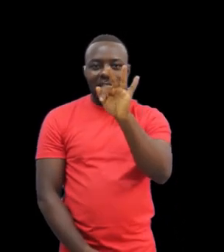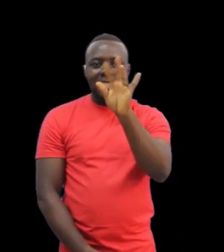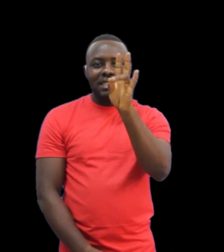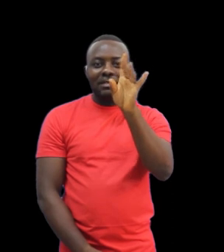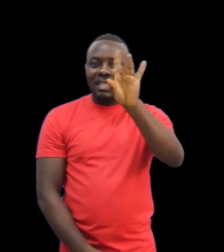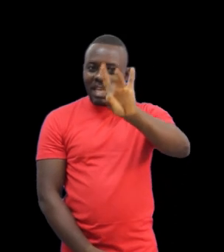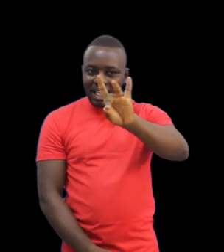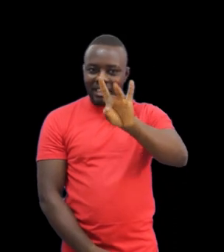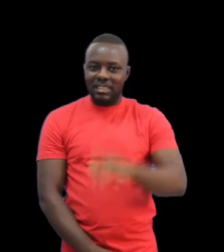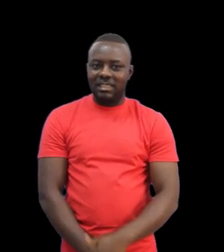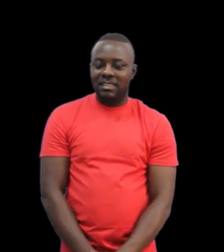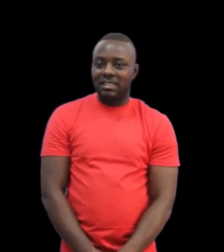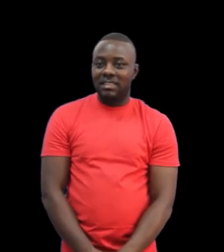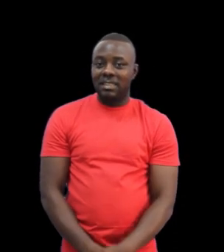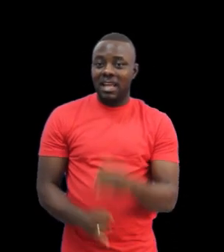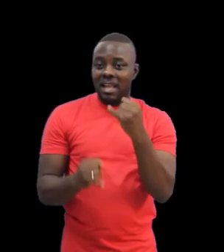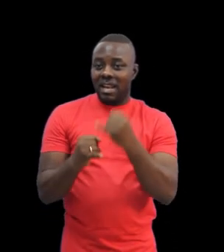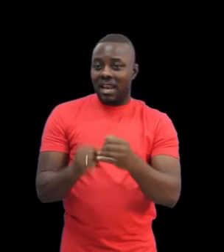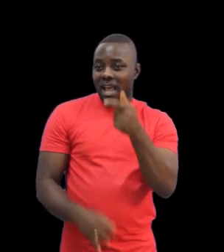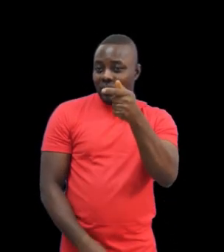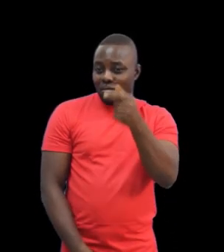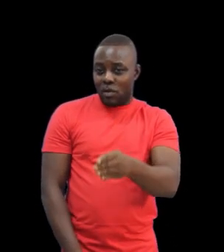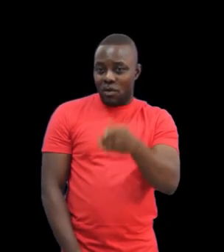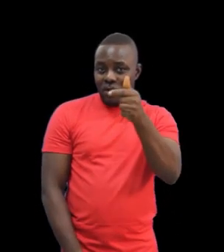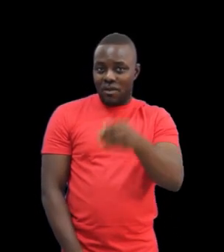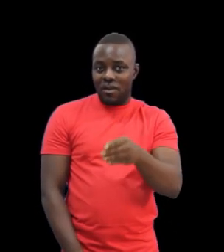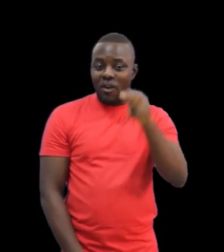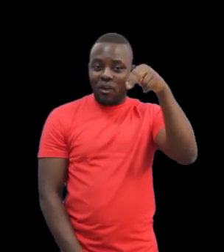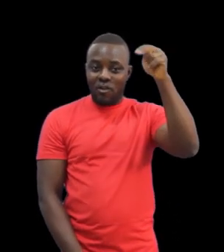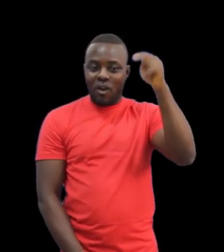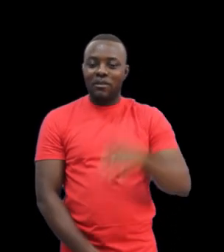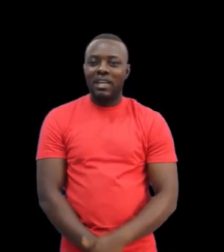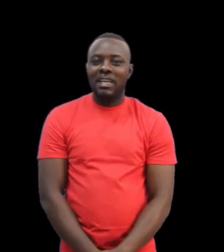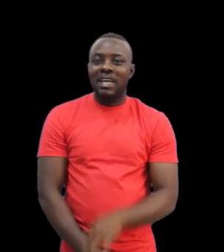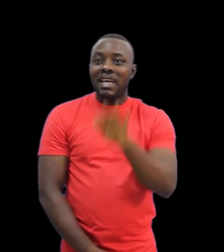In 1978, Nkbeogo School for the Deaf. In 1986.